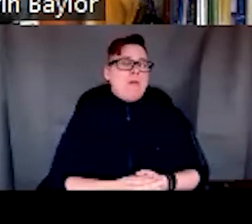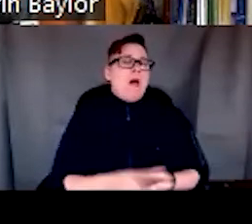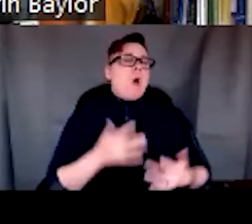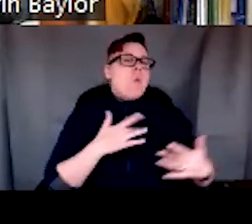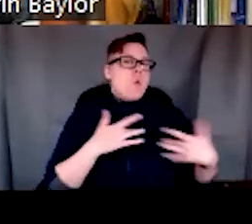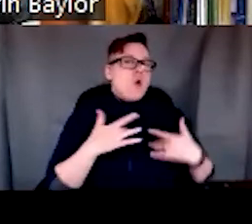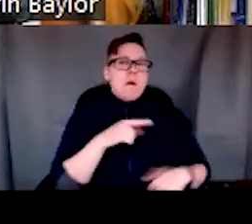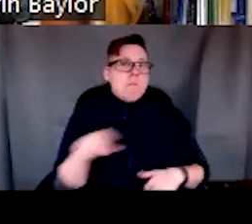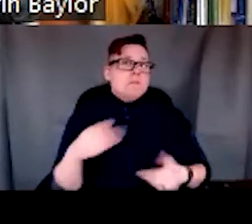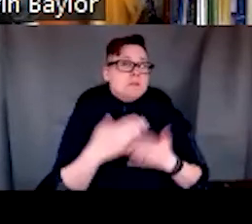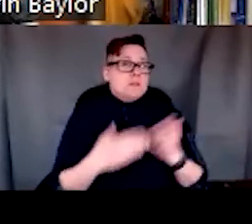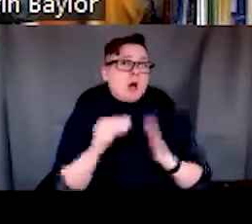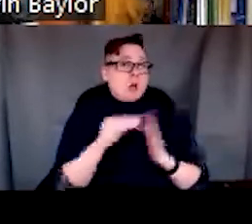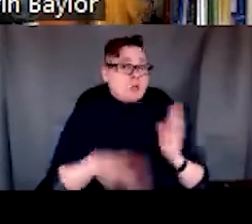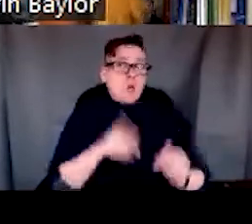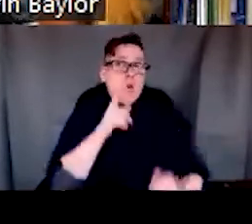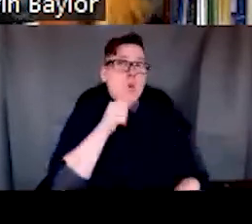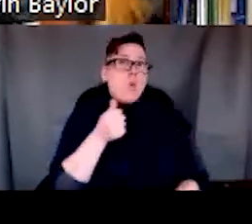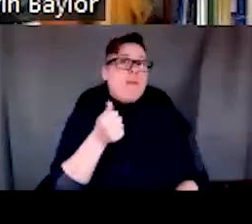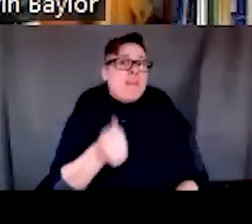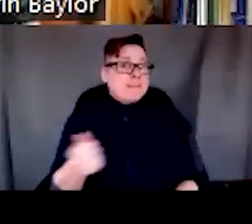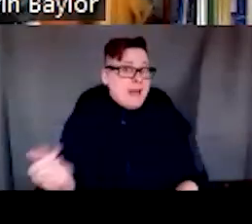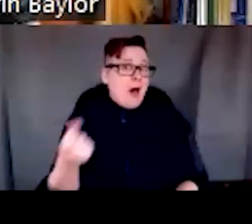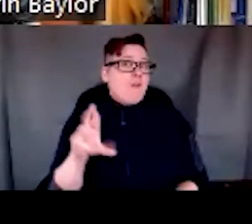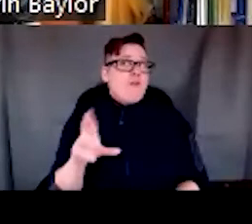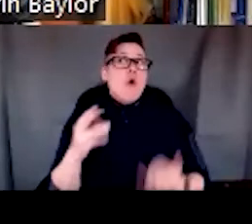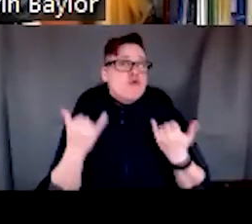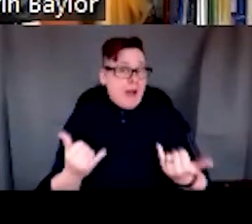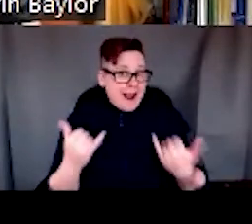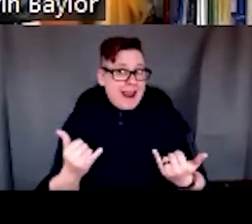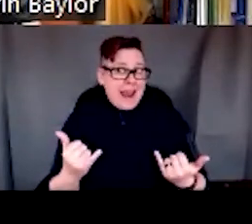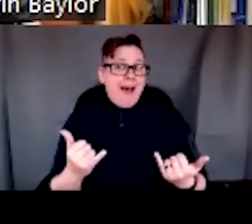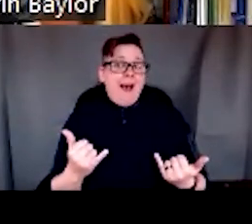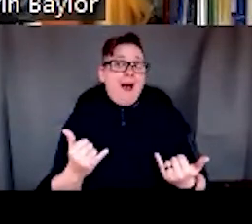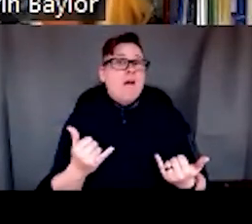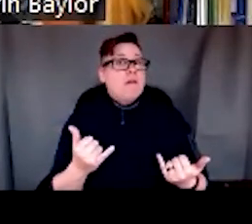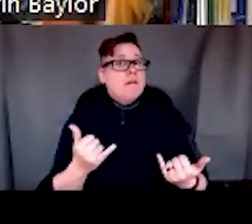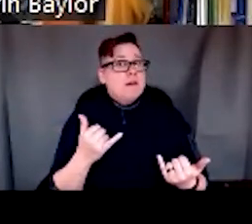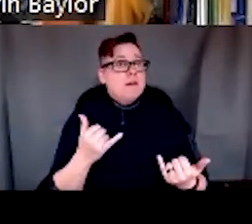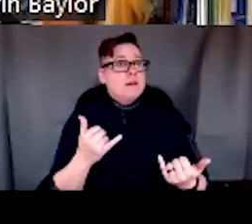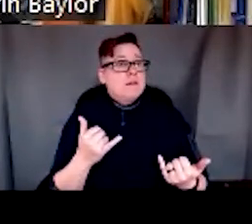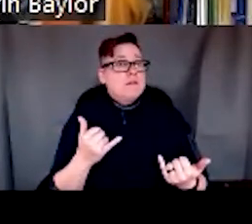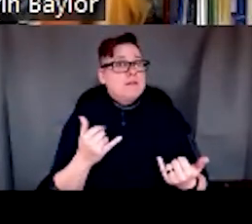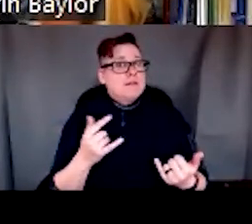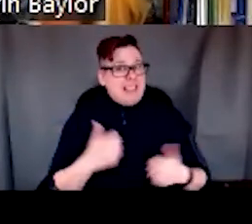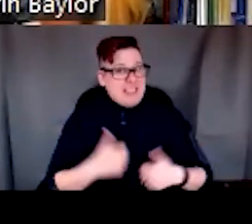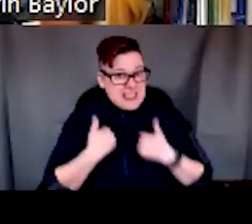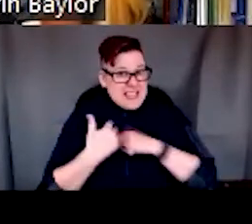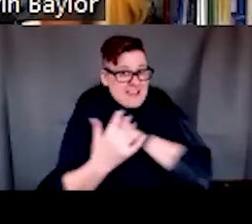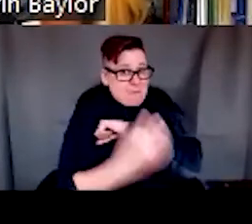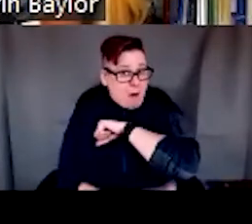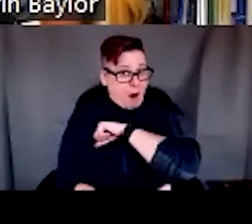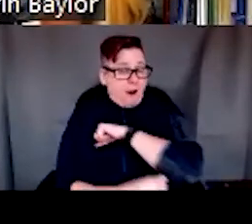of our students who had or still do experience, um, the ramifications of living in poverty,